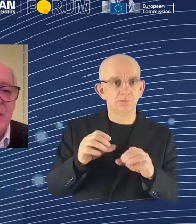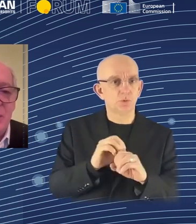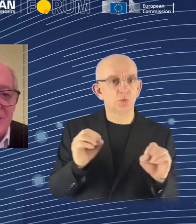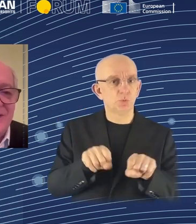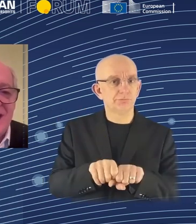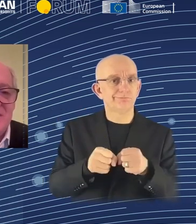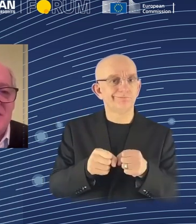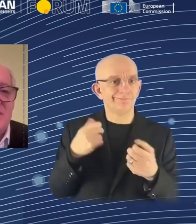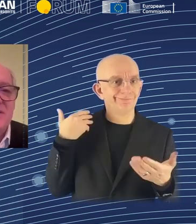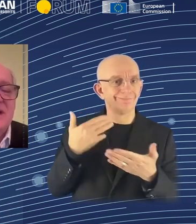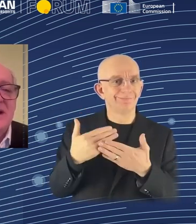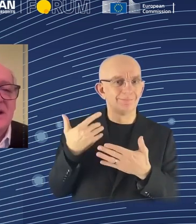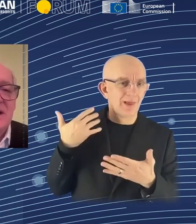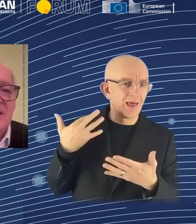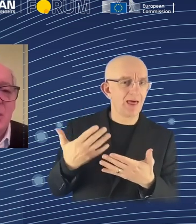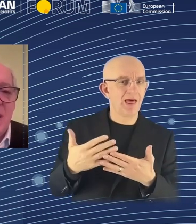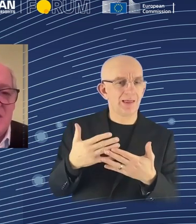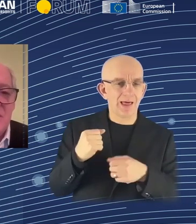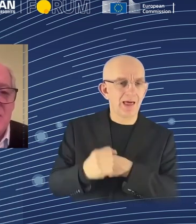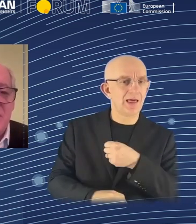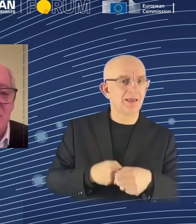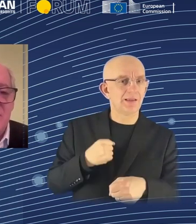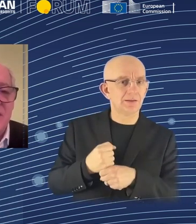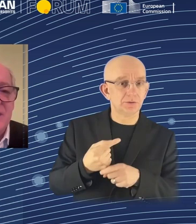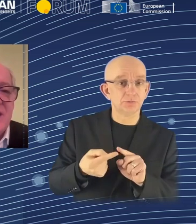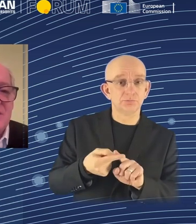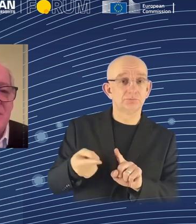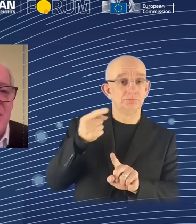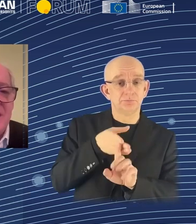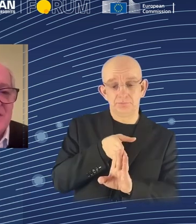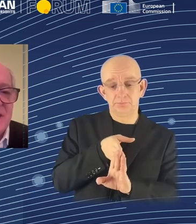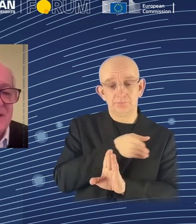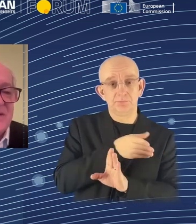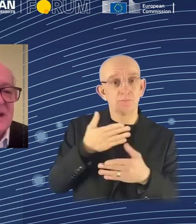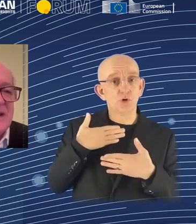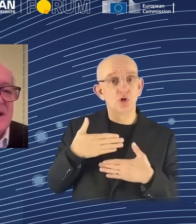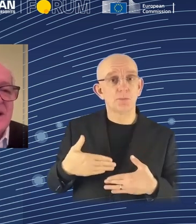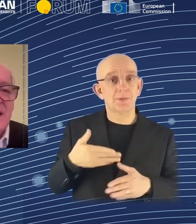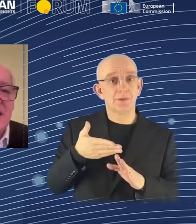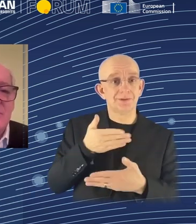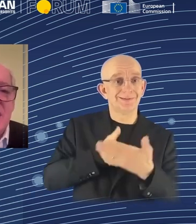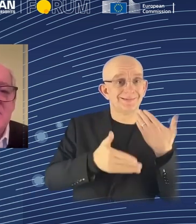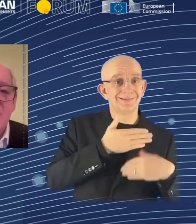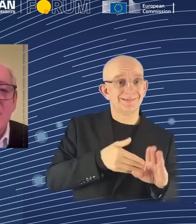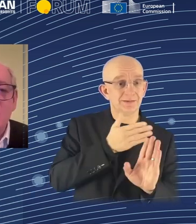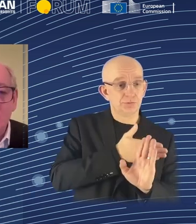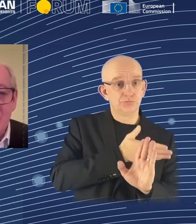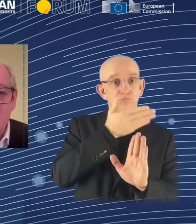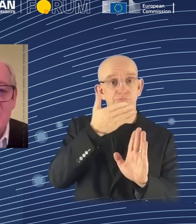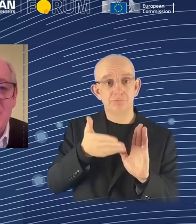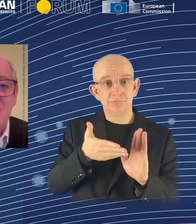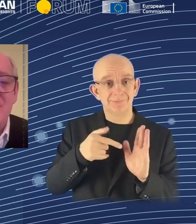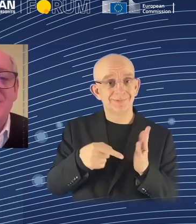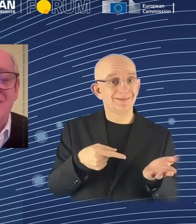pre-human ancestors who passed on technology to their descendants. And so in Wali,